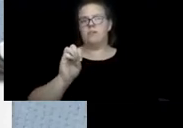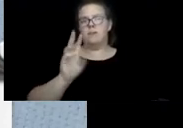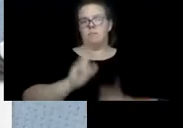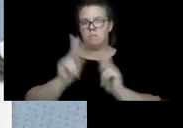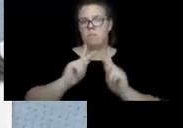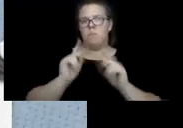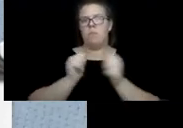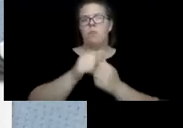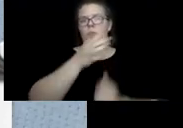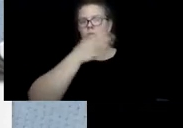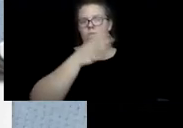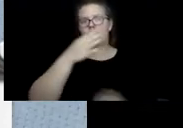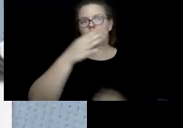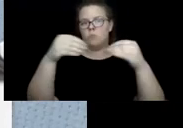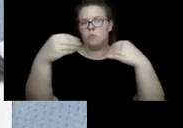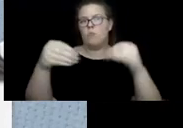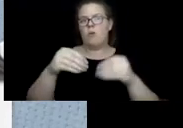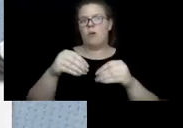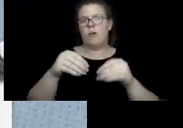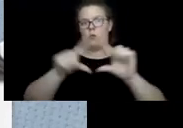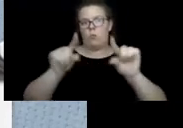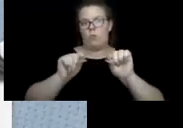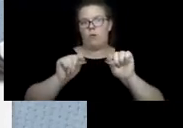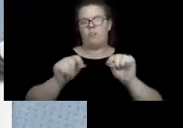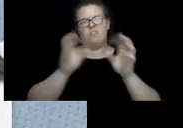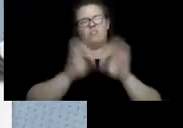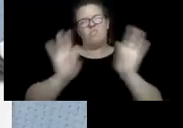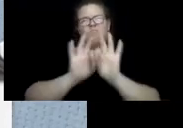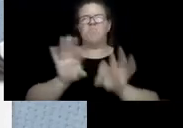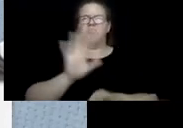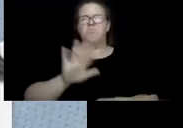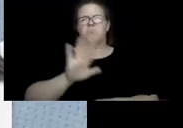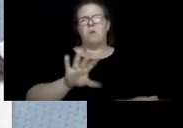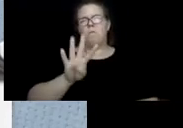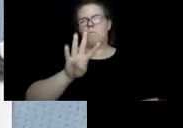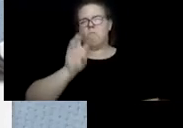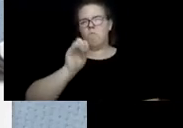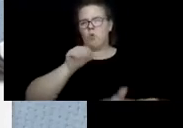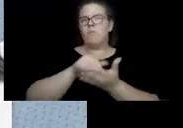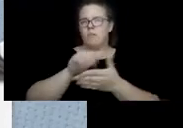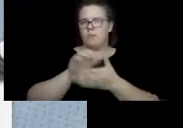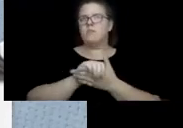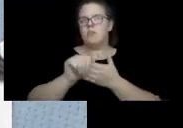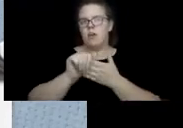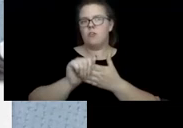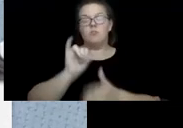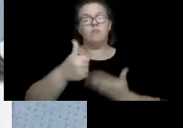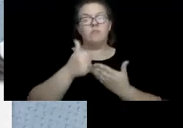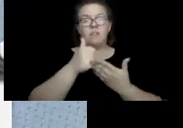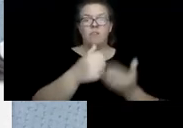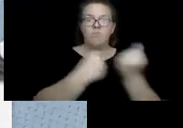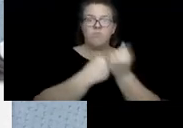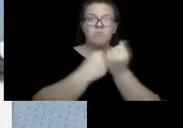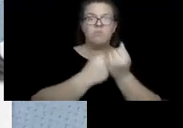with Farmer's Market Coupons with a value of about $40,000. And that helps our local farmers, as